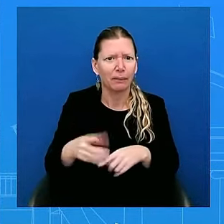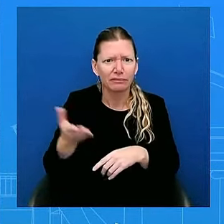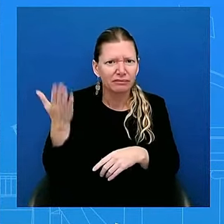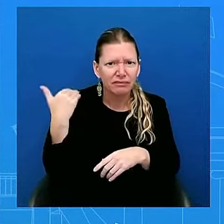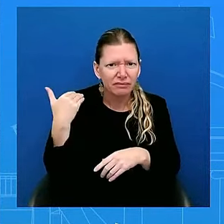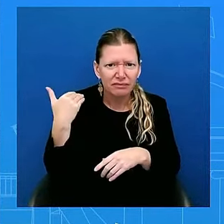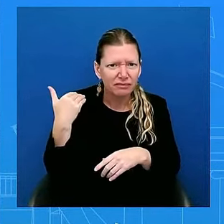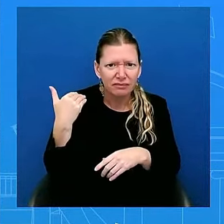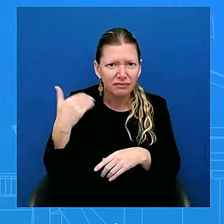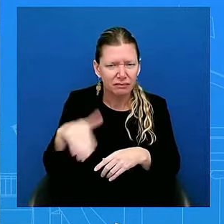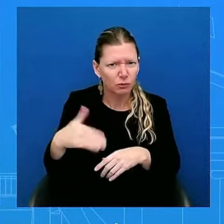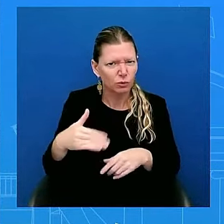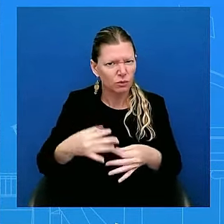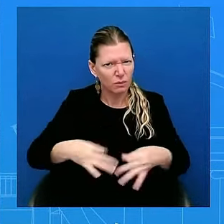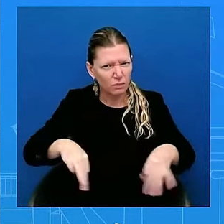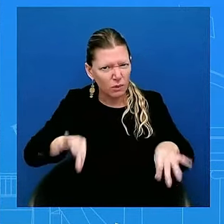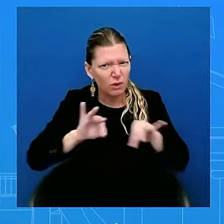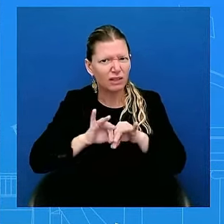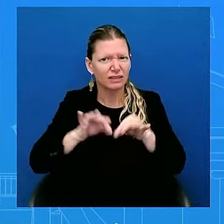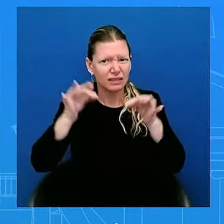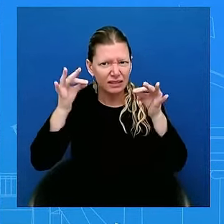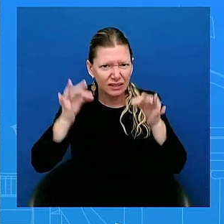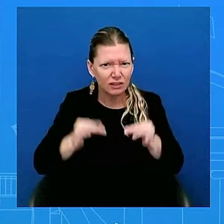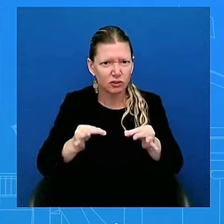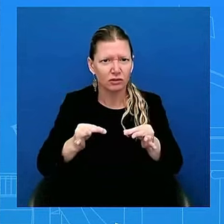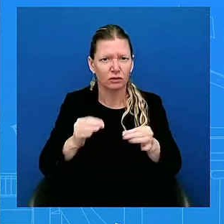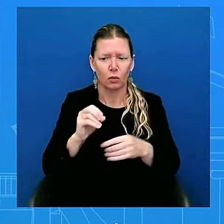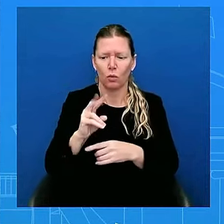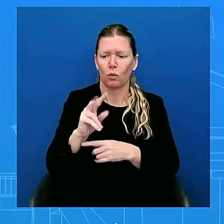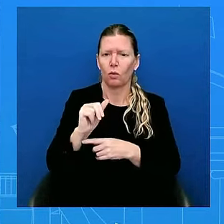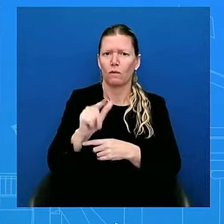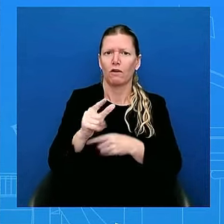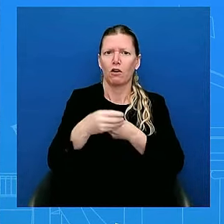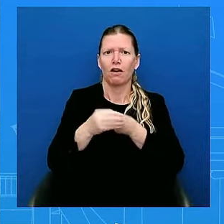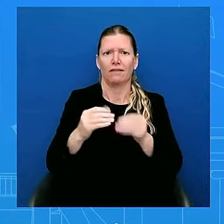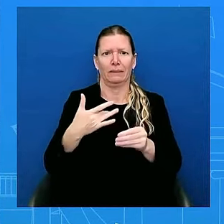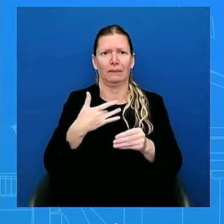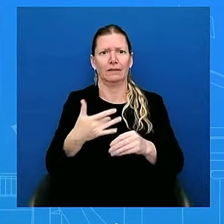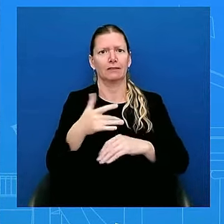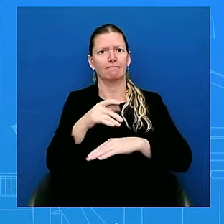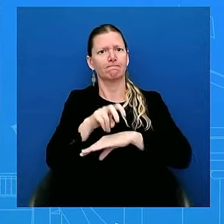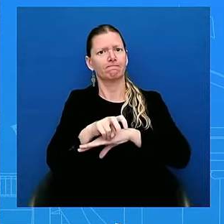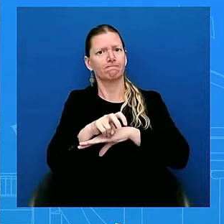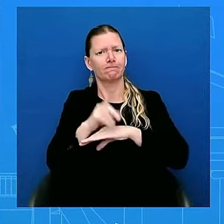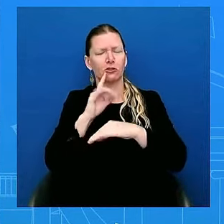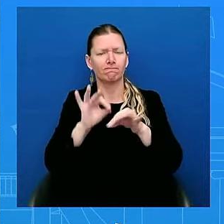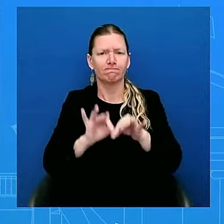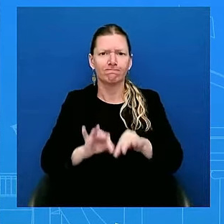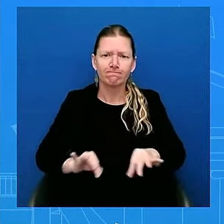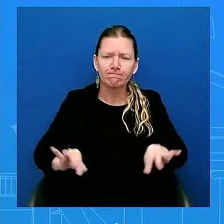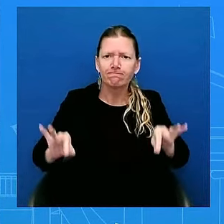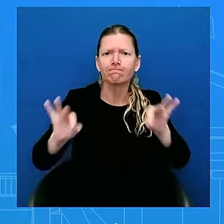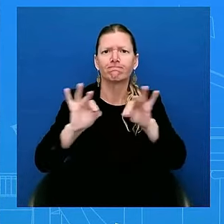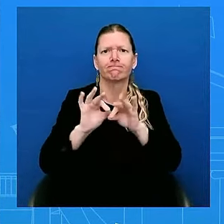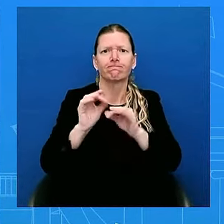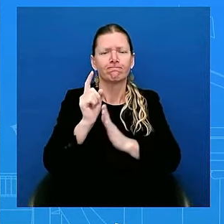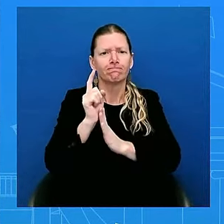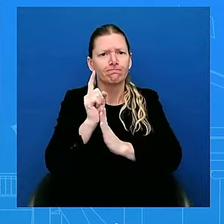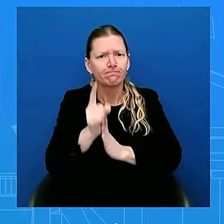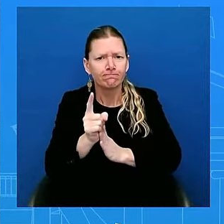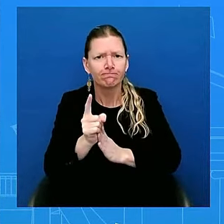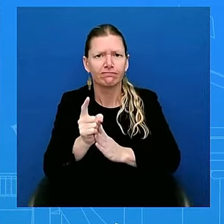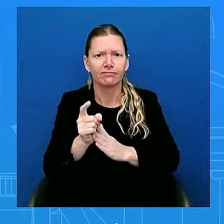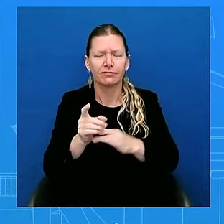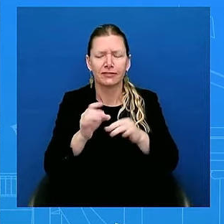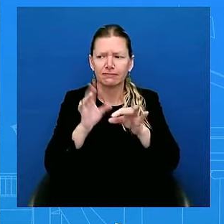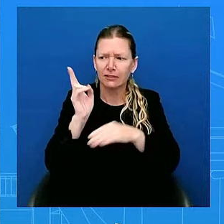And Oval Offices are used for moments that, I would say, moments like these that are historic. So, he wants